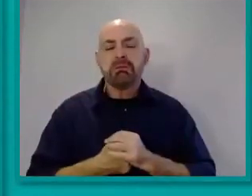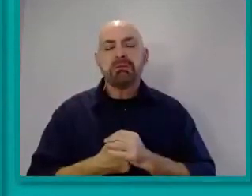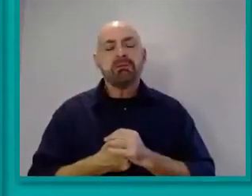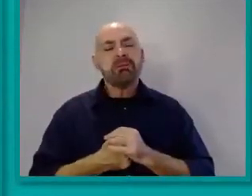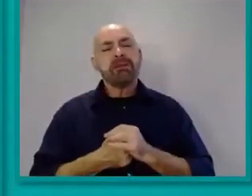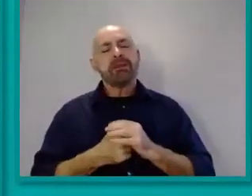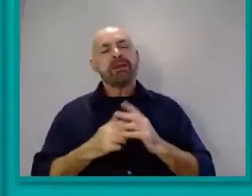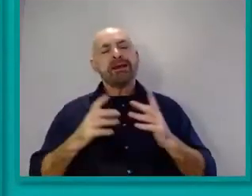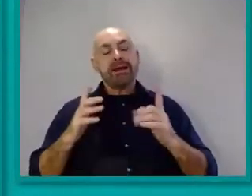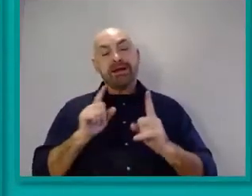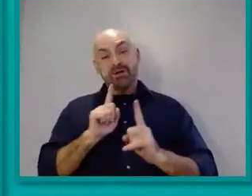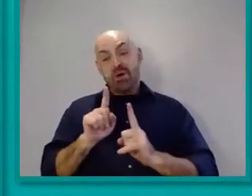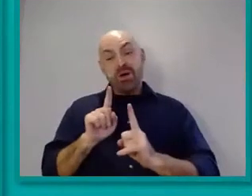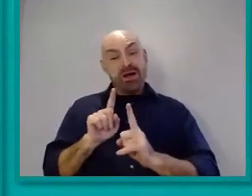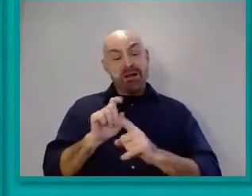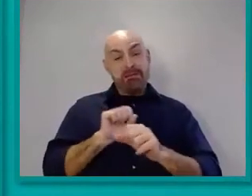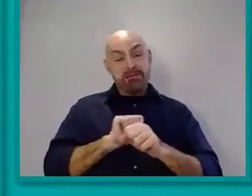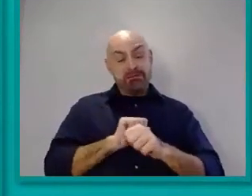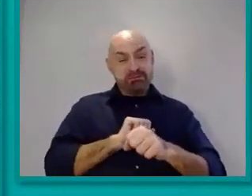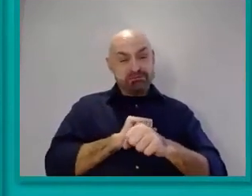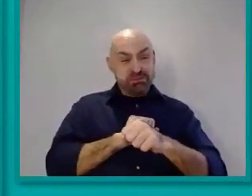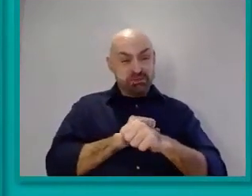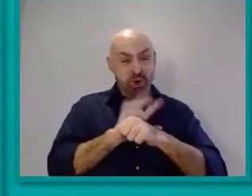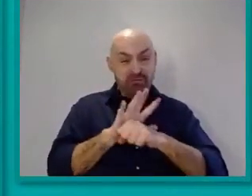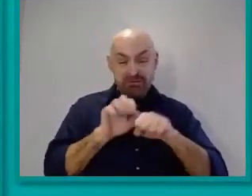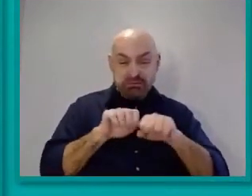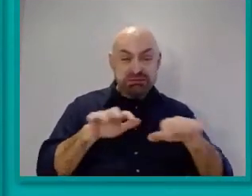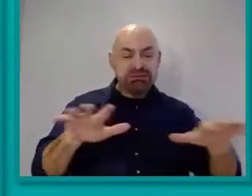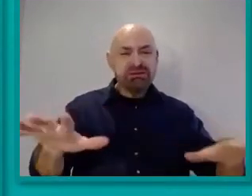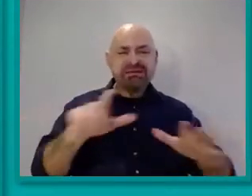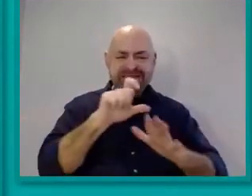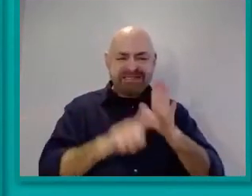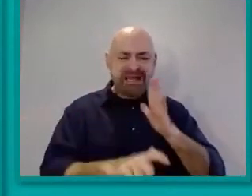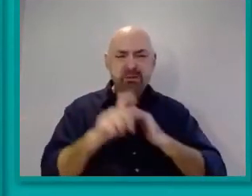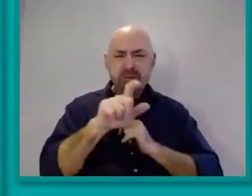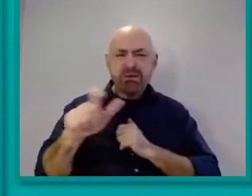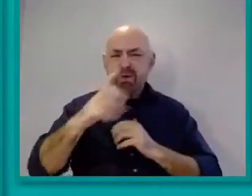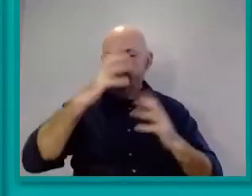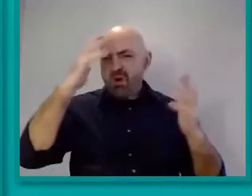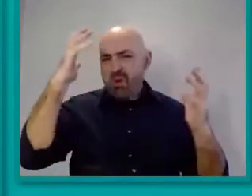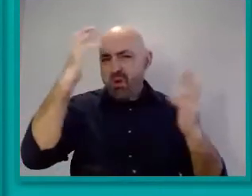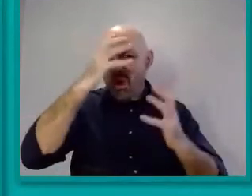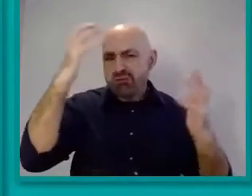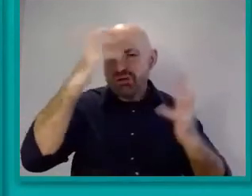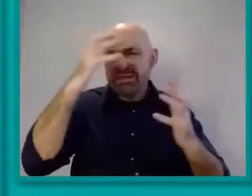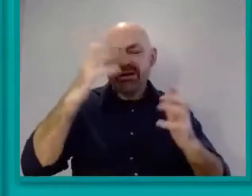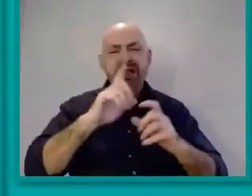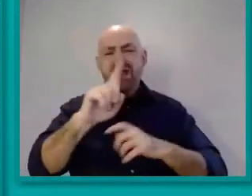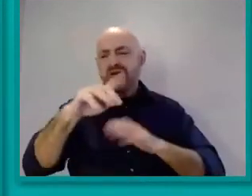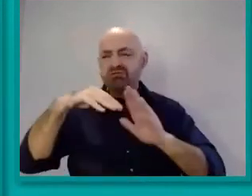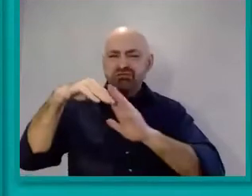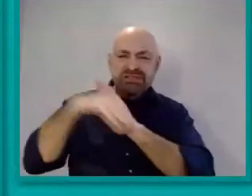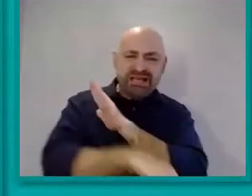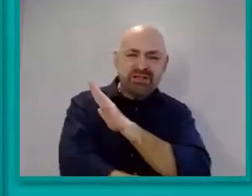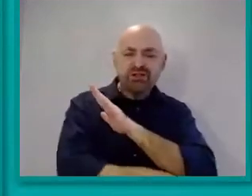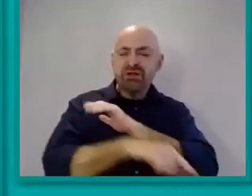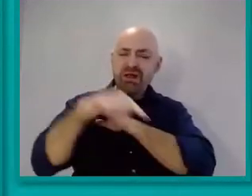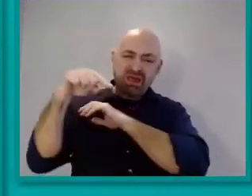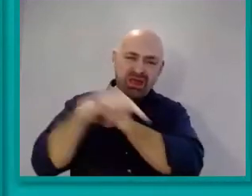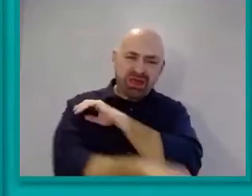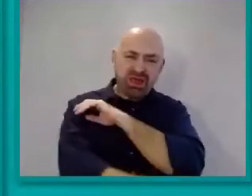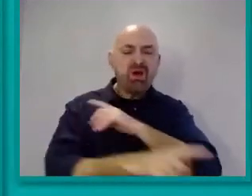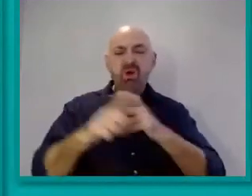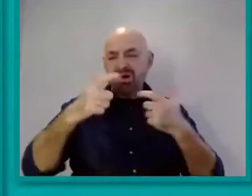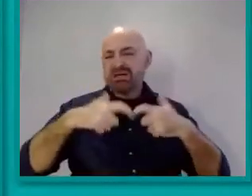the pandemic, it is no surprise disabled people are worried about how the pandemic and recession will further impact on them